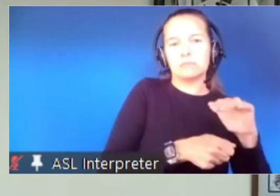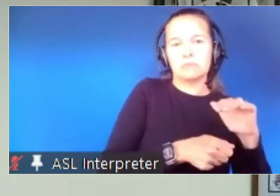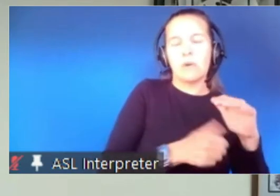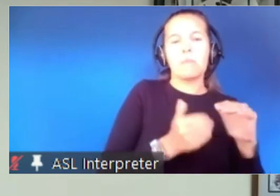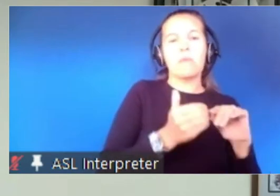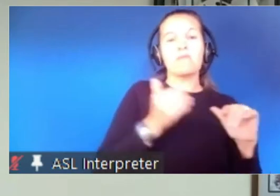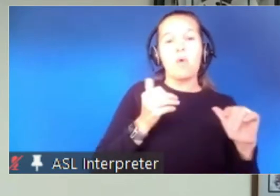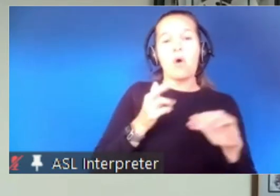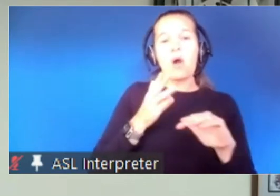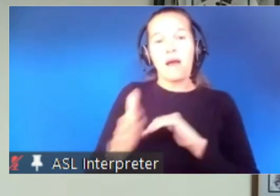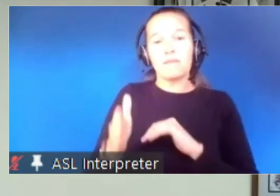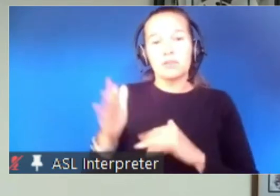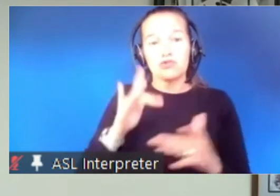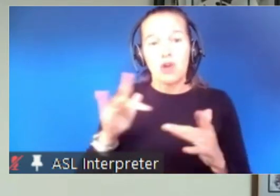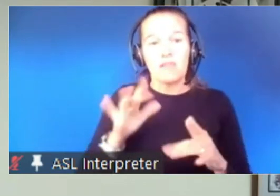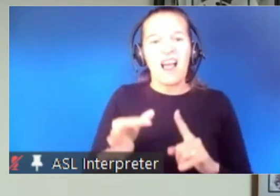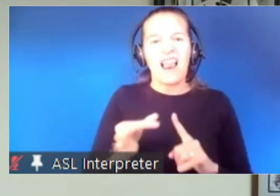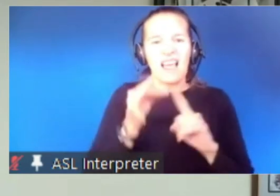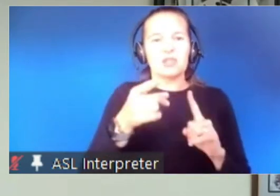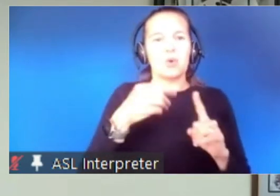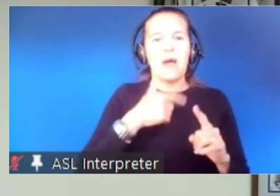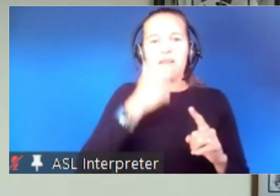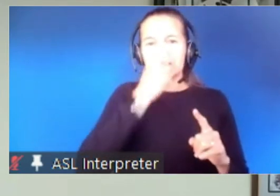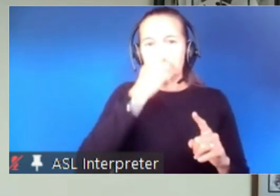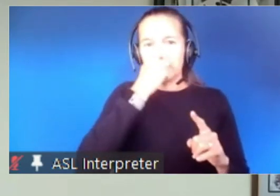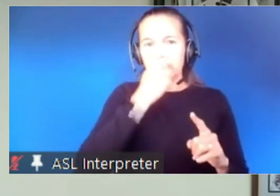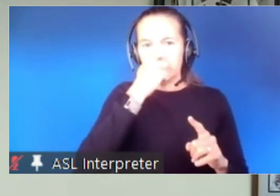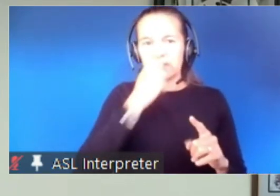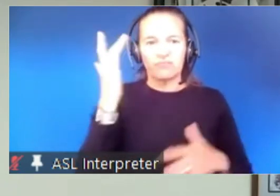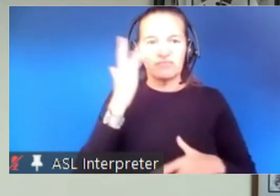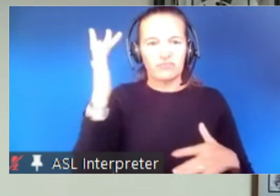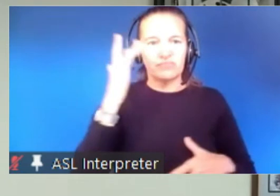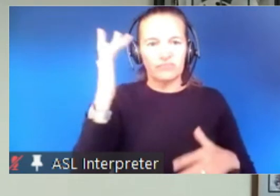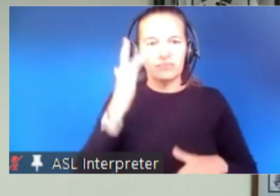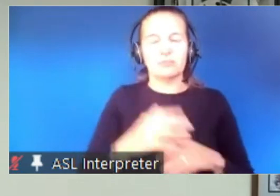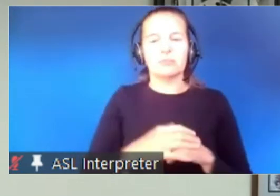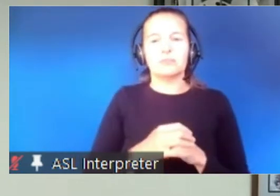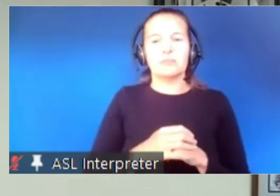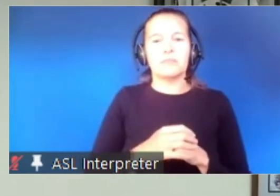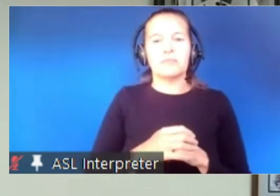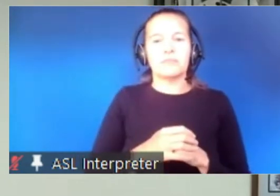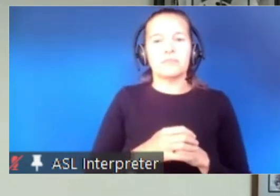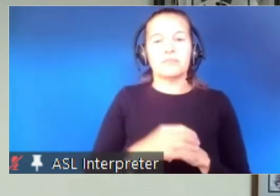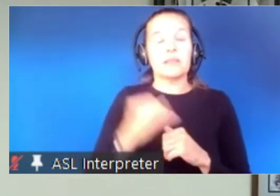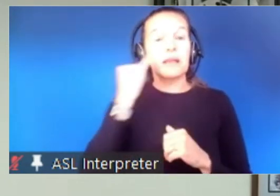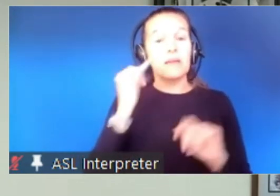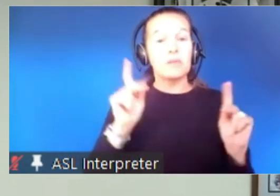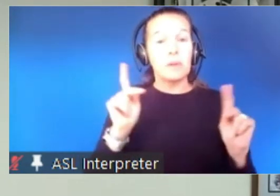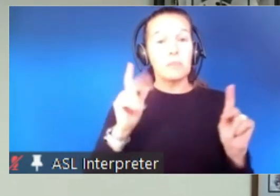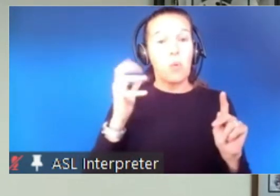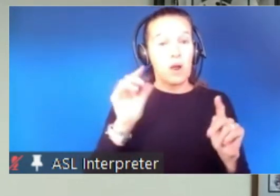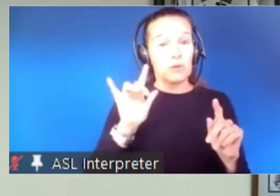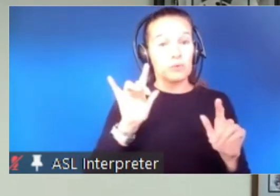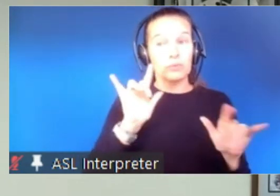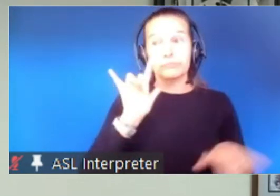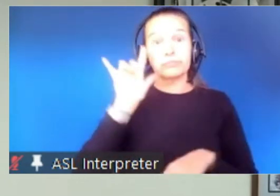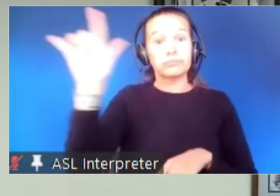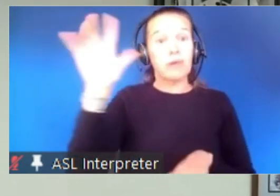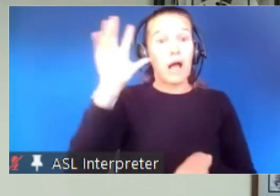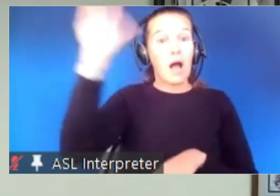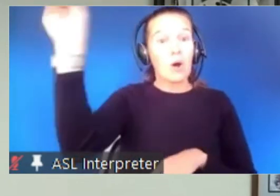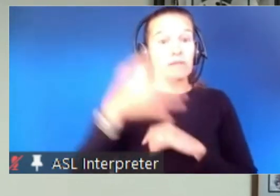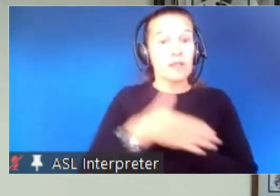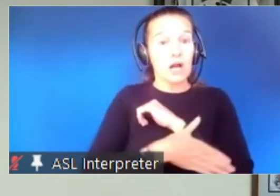symptoms for those um who who want to engage in international travel um